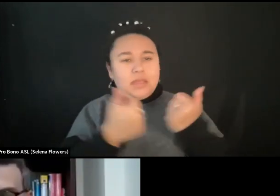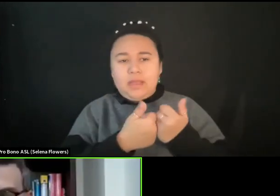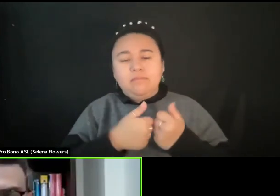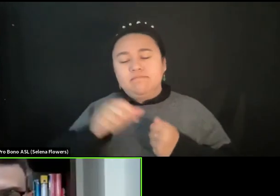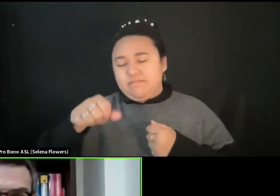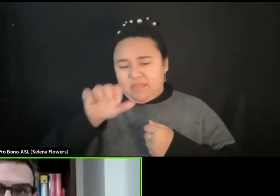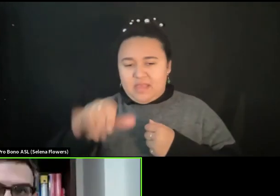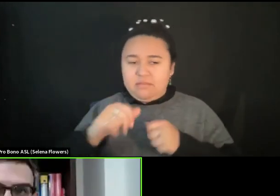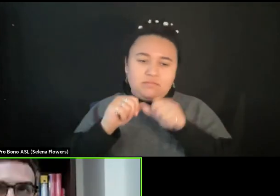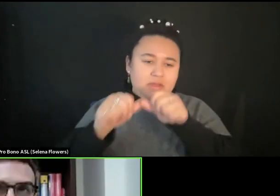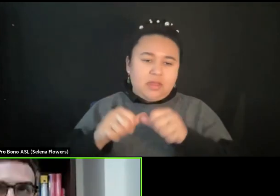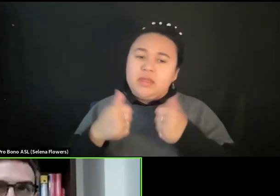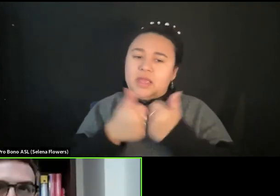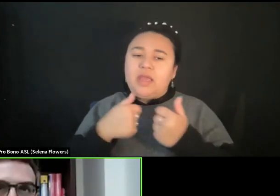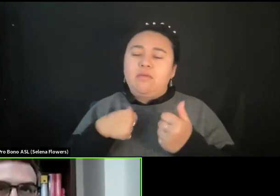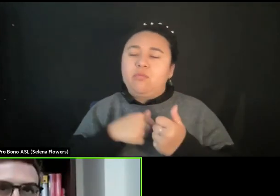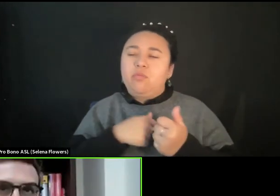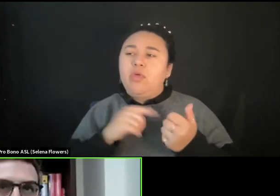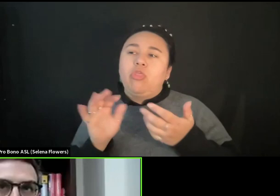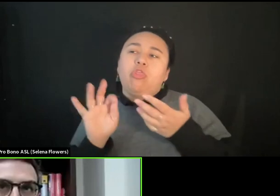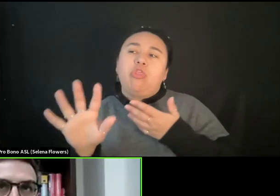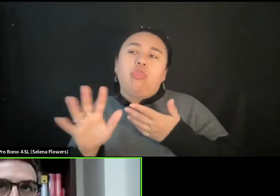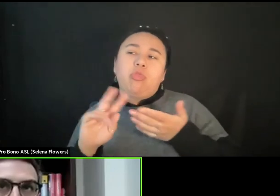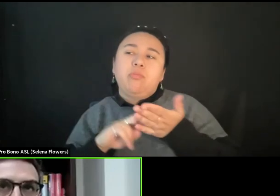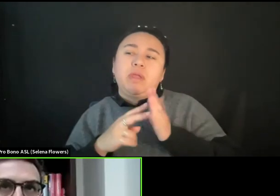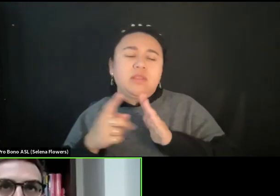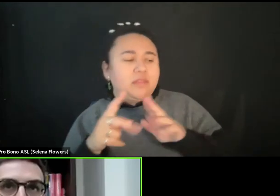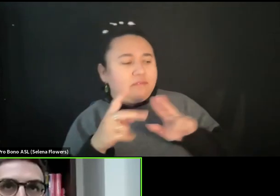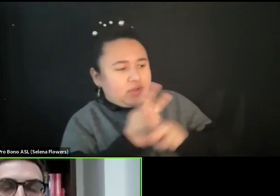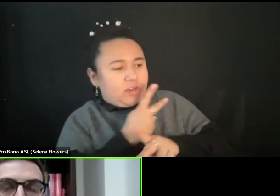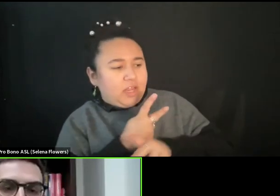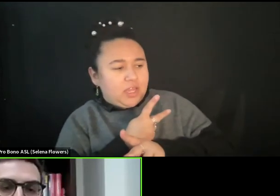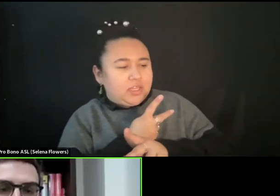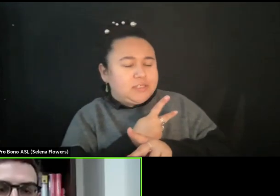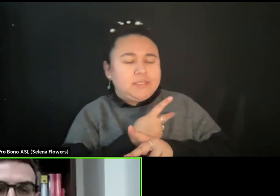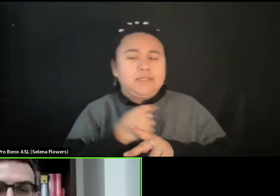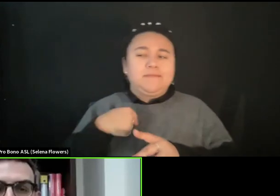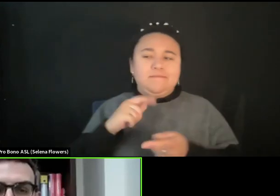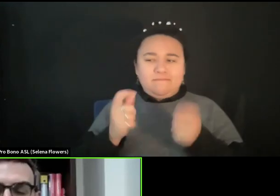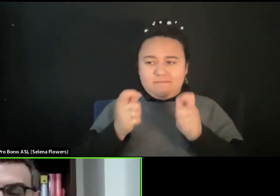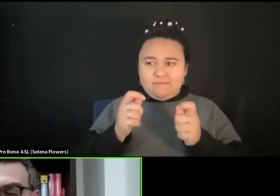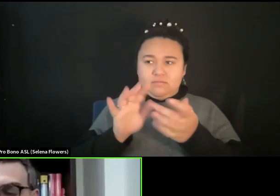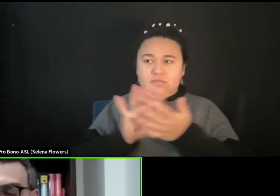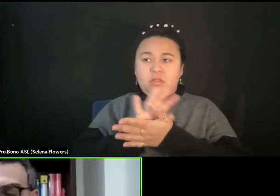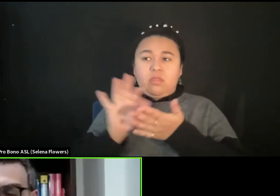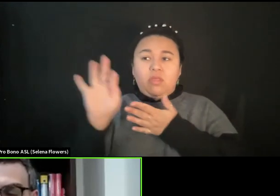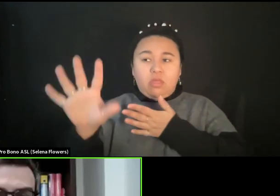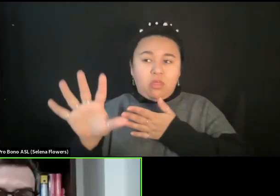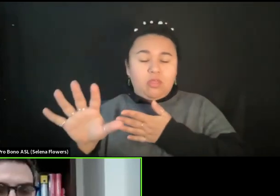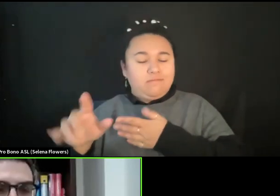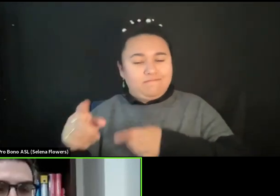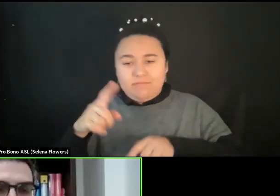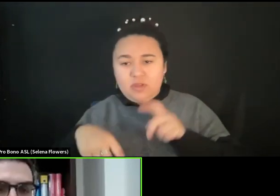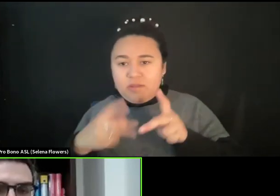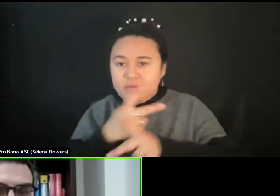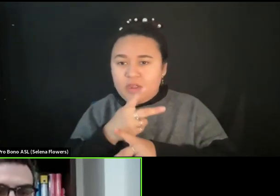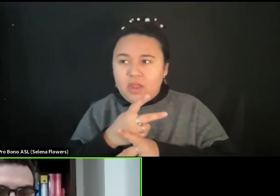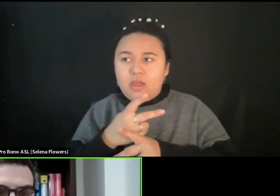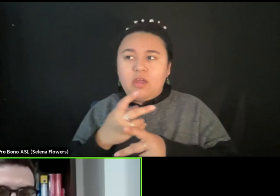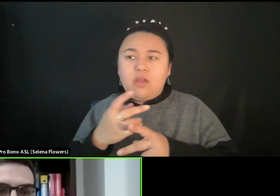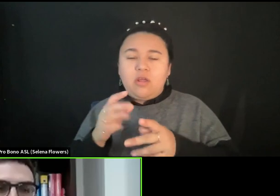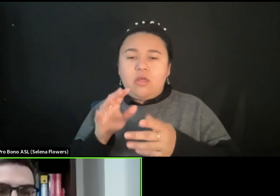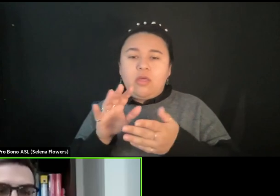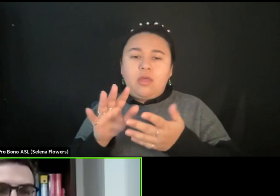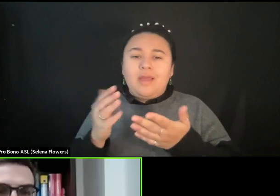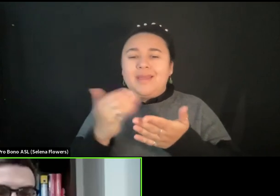But one of the most important differences right now is that it's not about the content anymore.